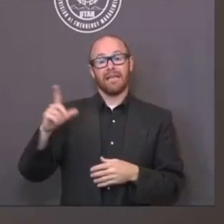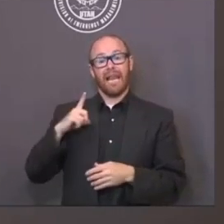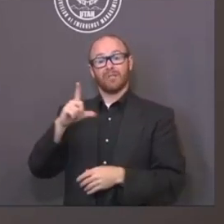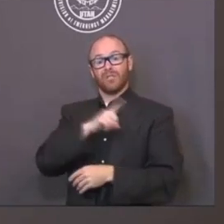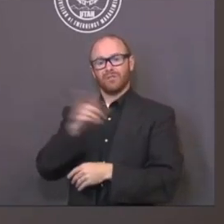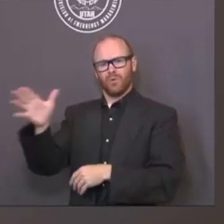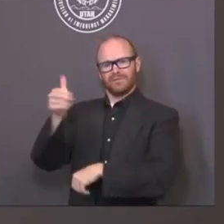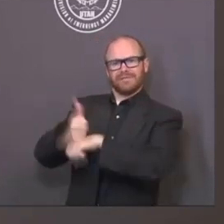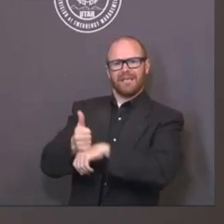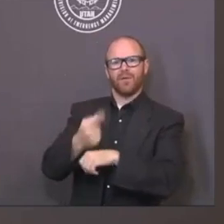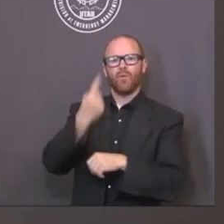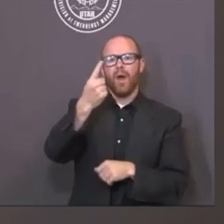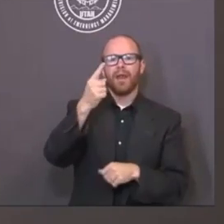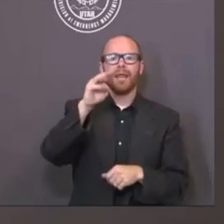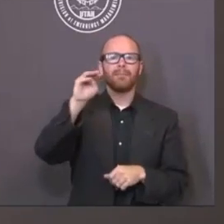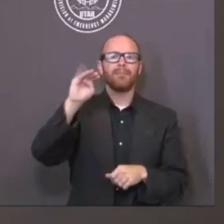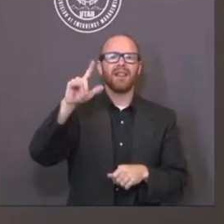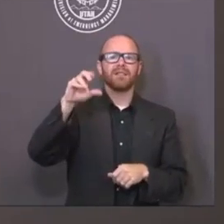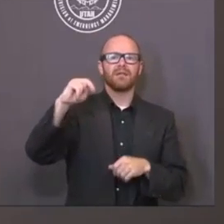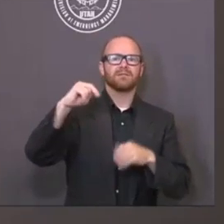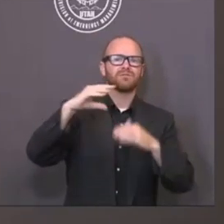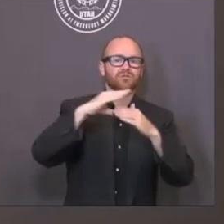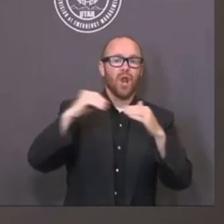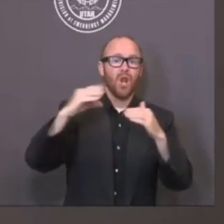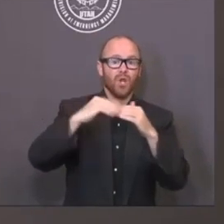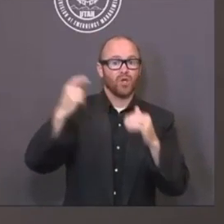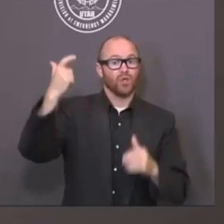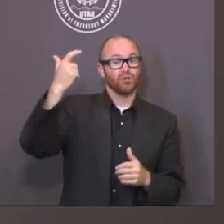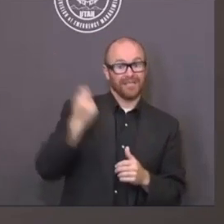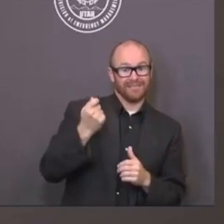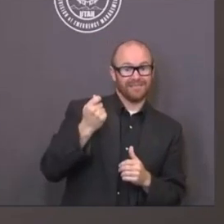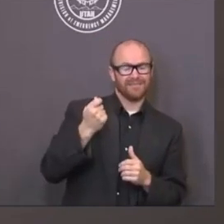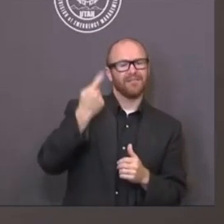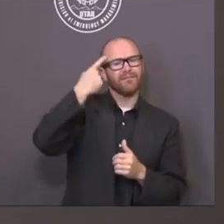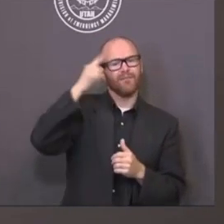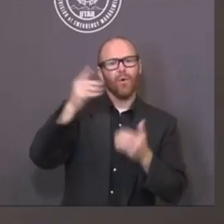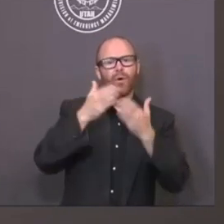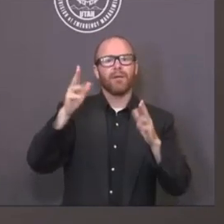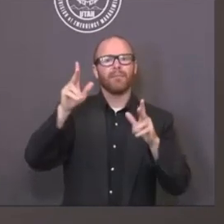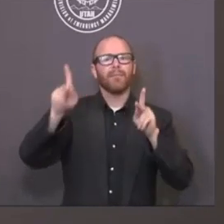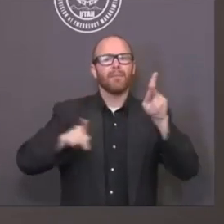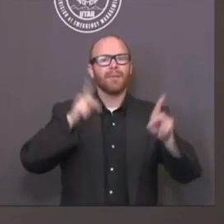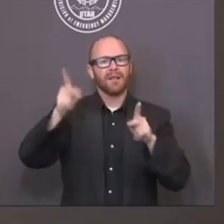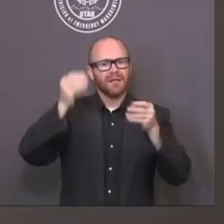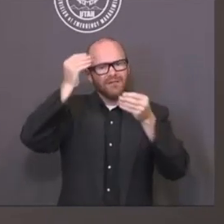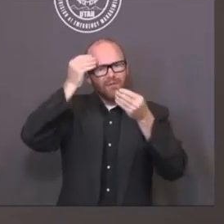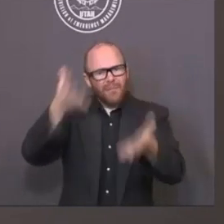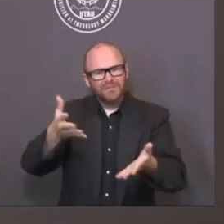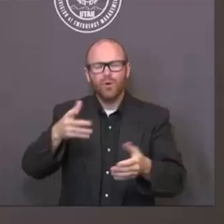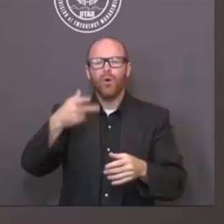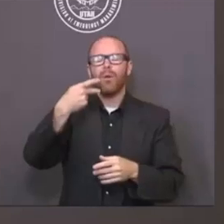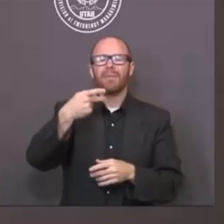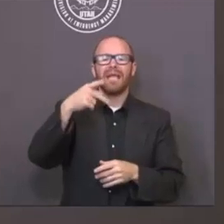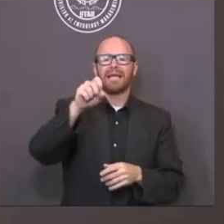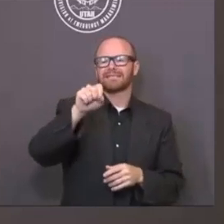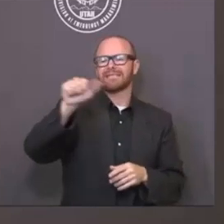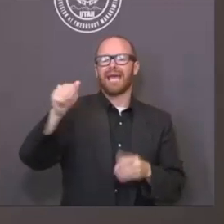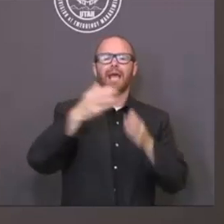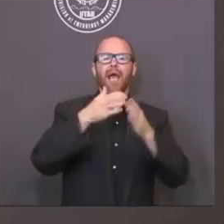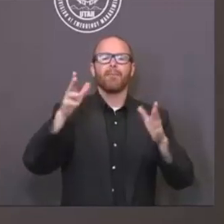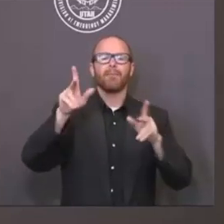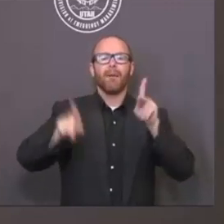is going to put a million dollar grant out for public information, public service announcements